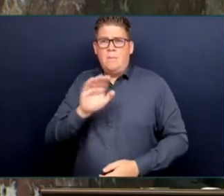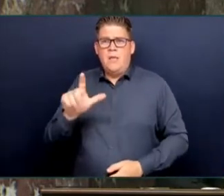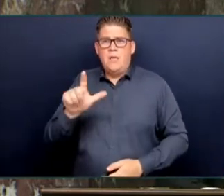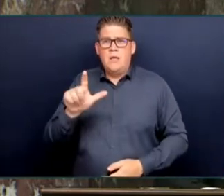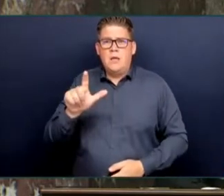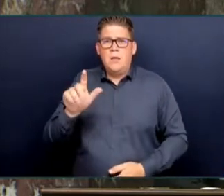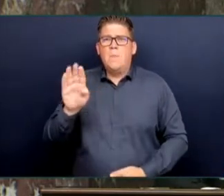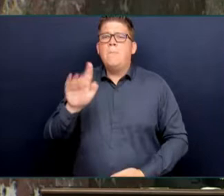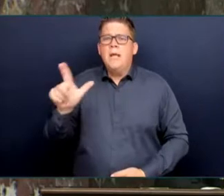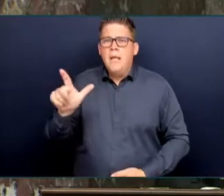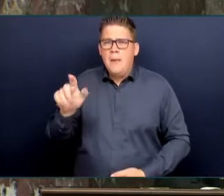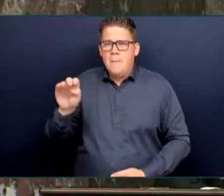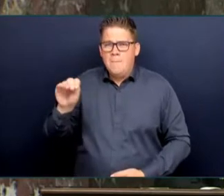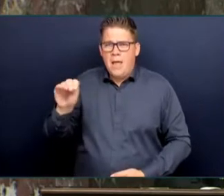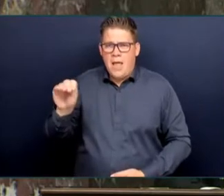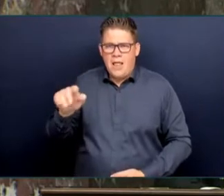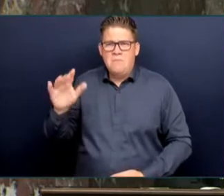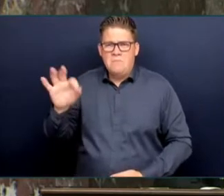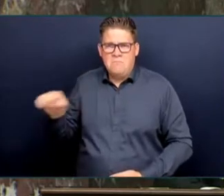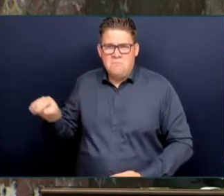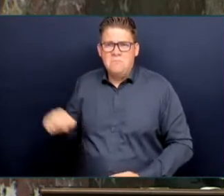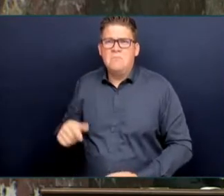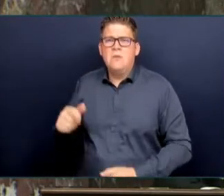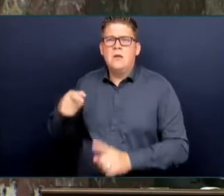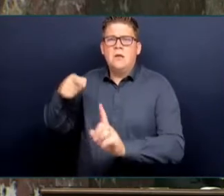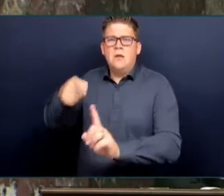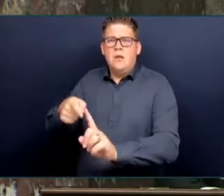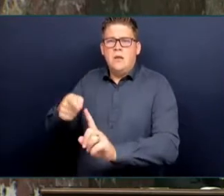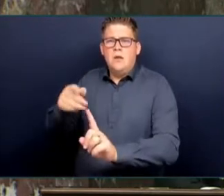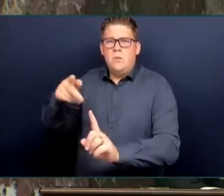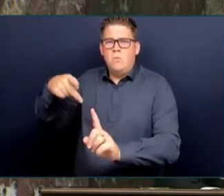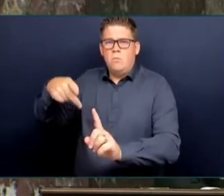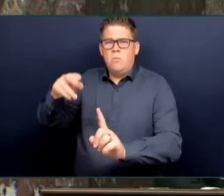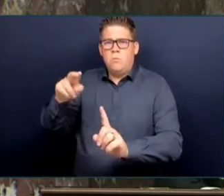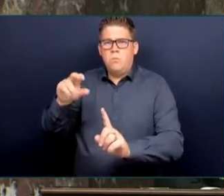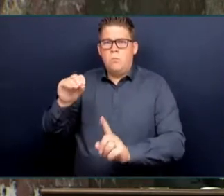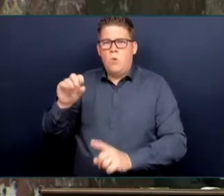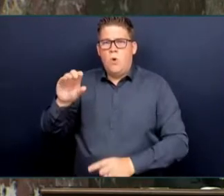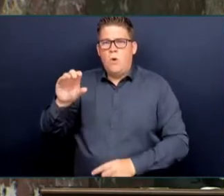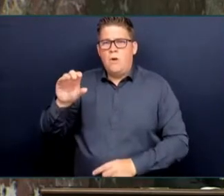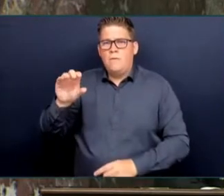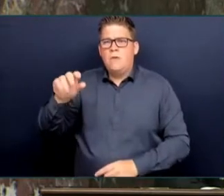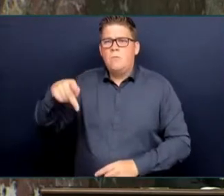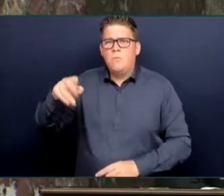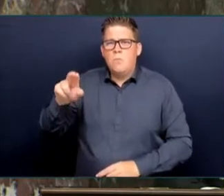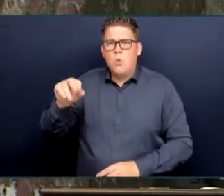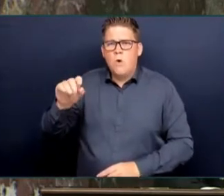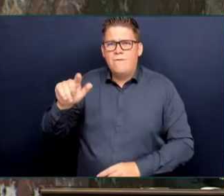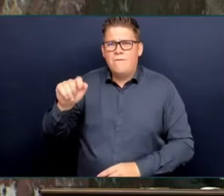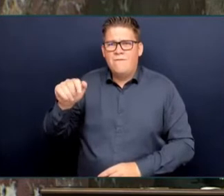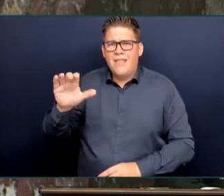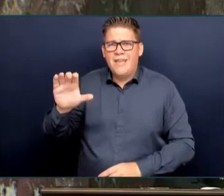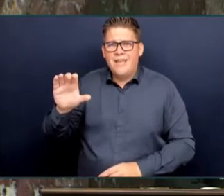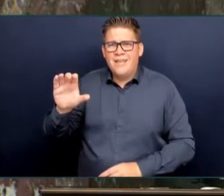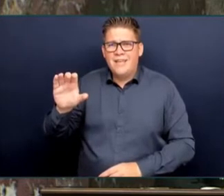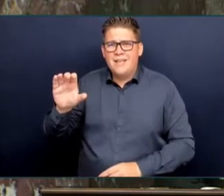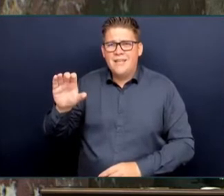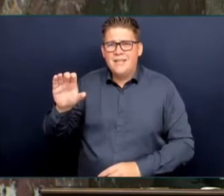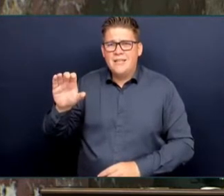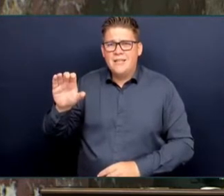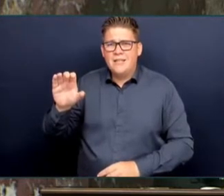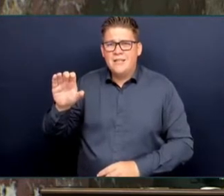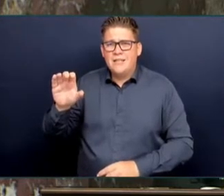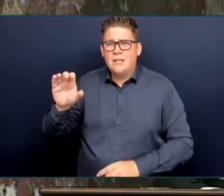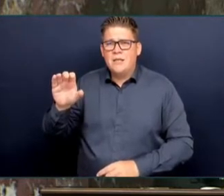that the last government cut, that the program was a success. When it was in effect, Victoria Police were at the table with corrections and social